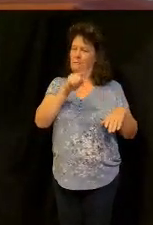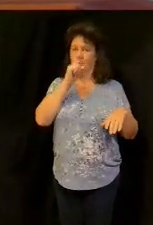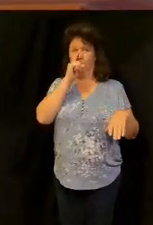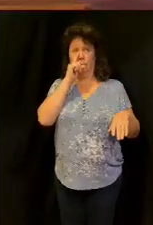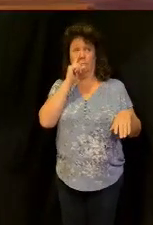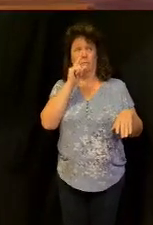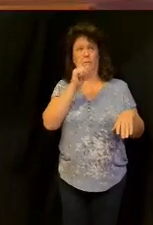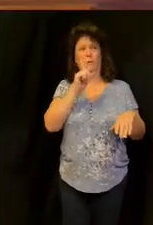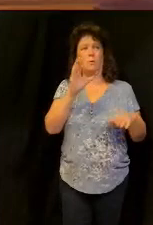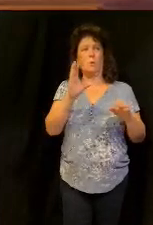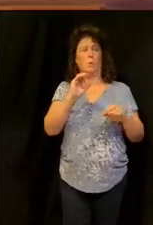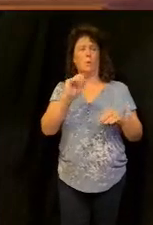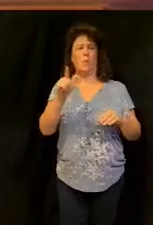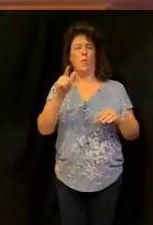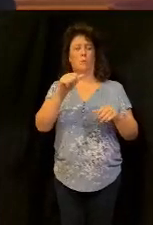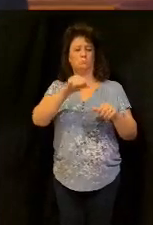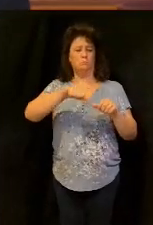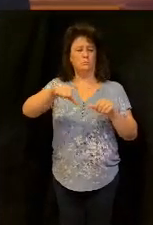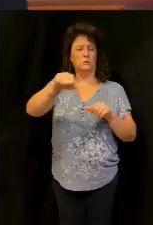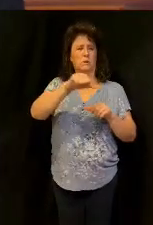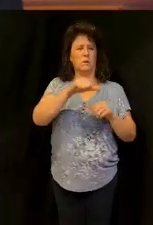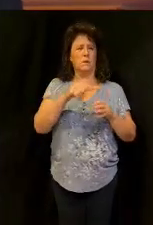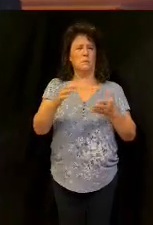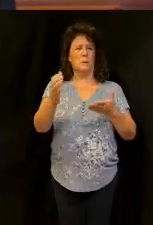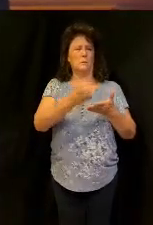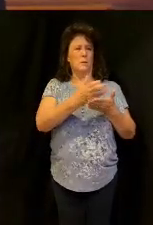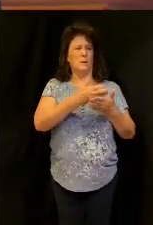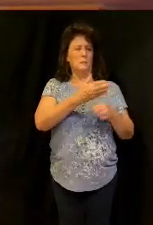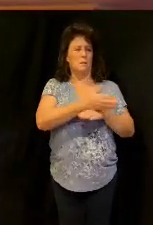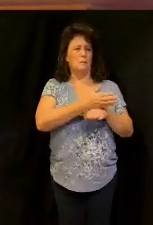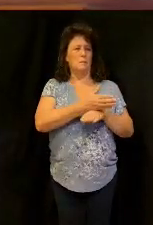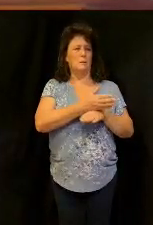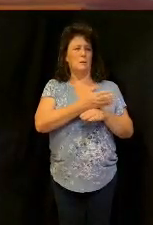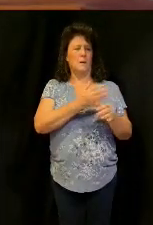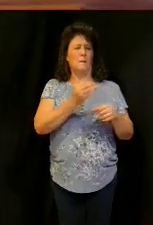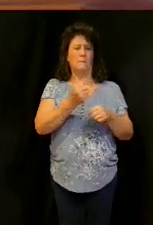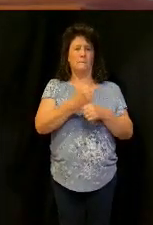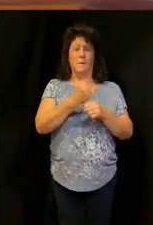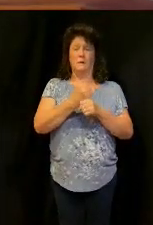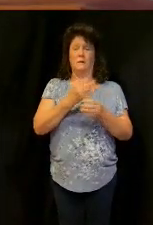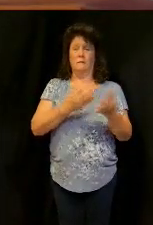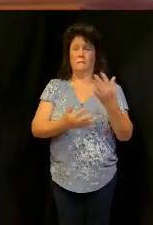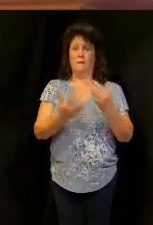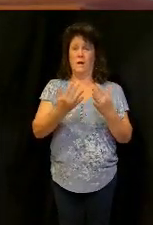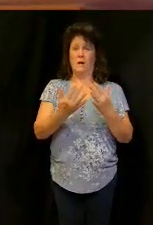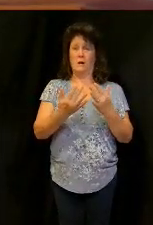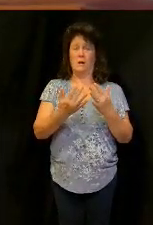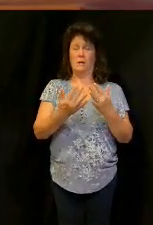and a little oil in a jar and see I am gathering a couple of sticks that I may go in and prepare for myself and my